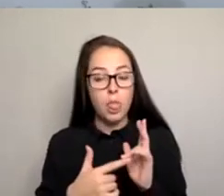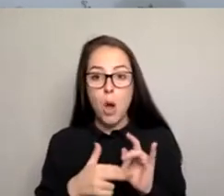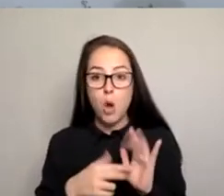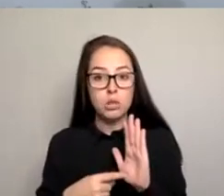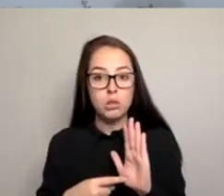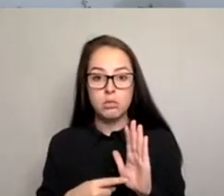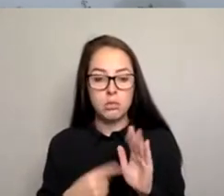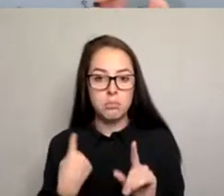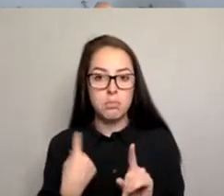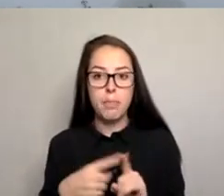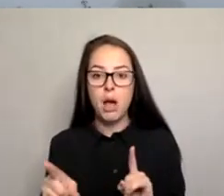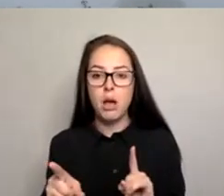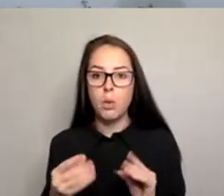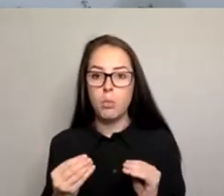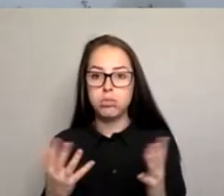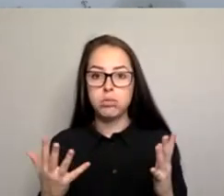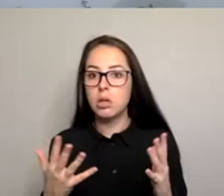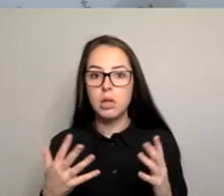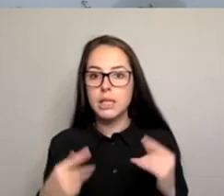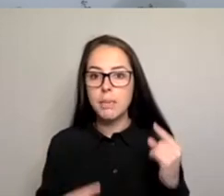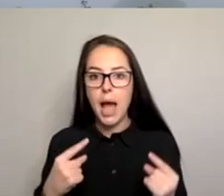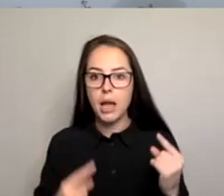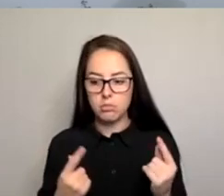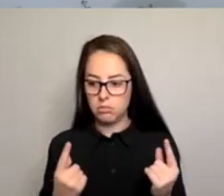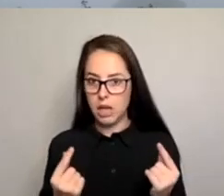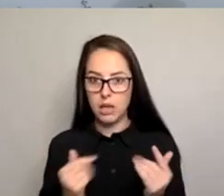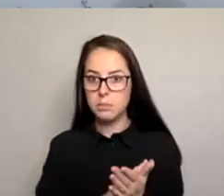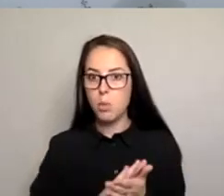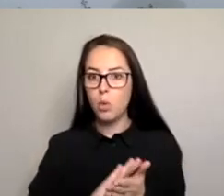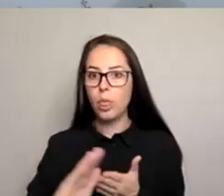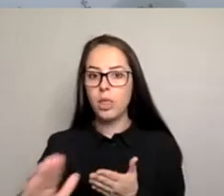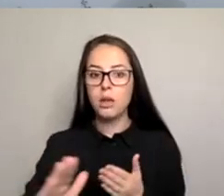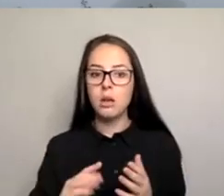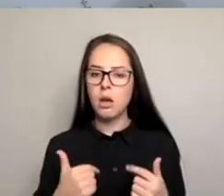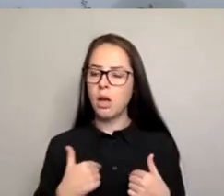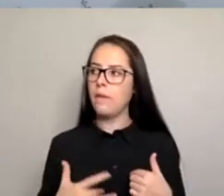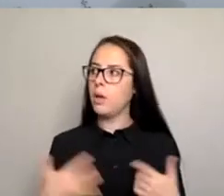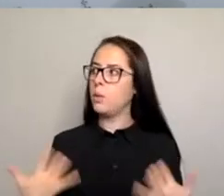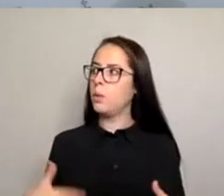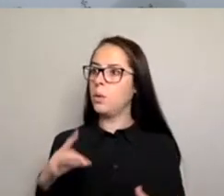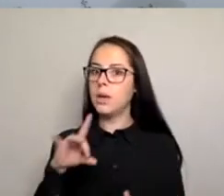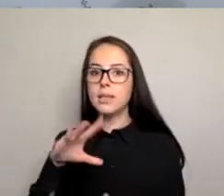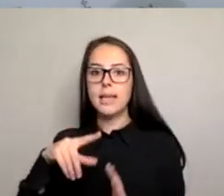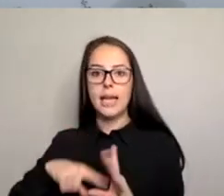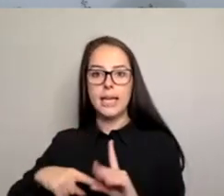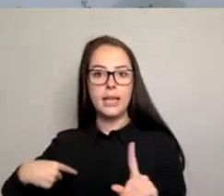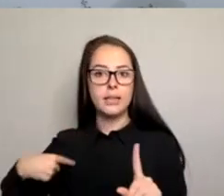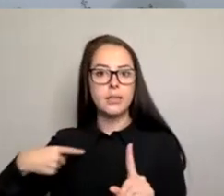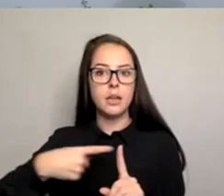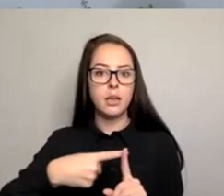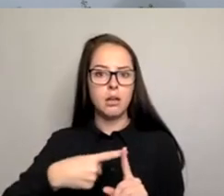debate. So what that tells me is that we have actually come a long way in the last 10 years in